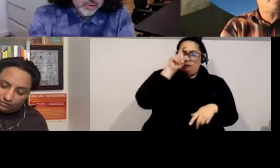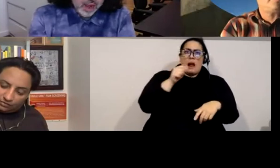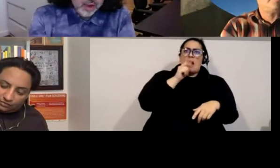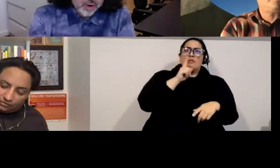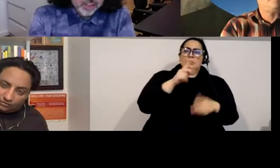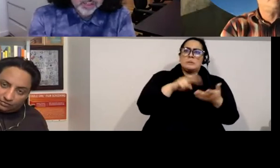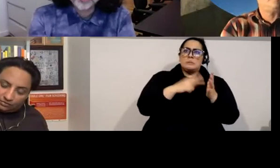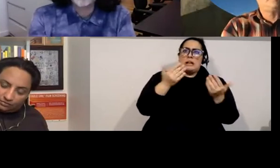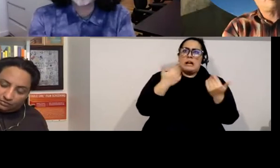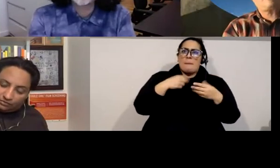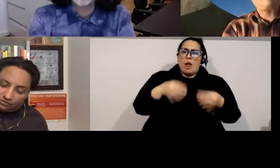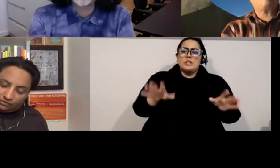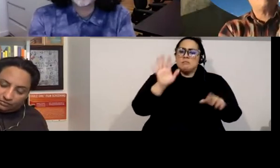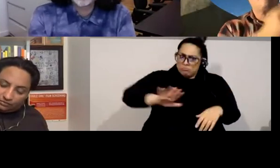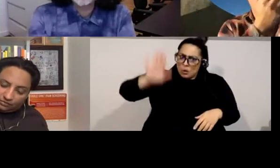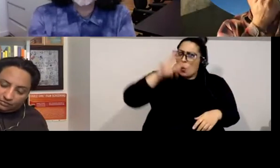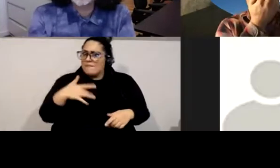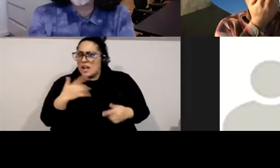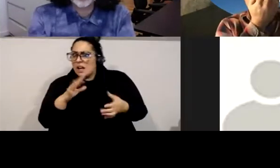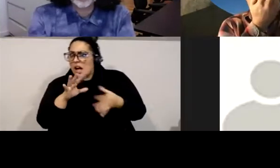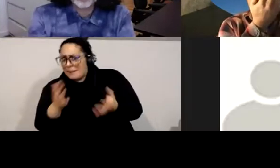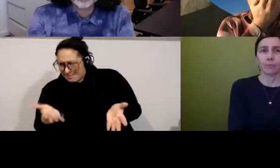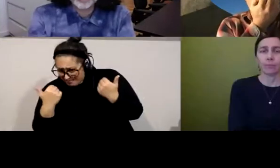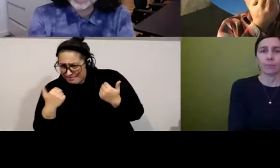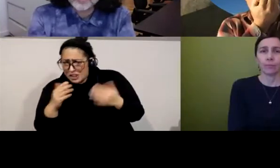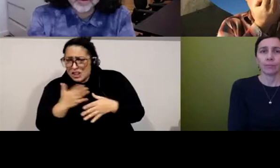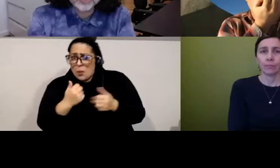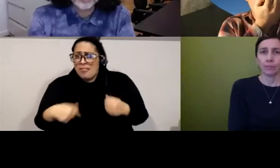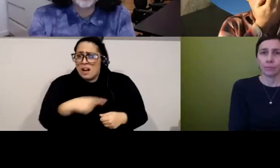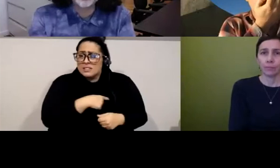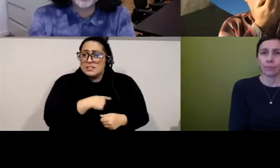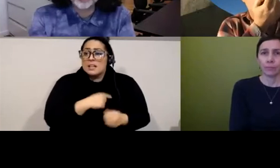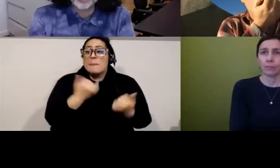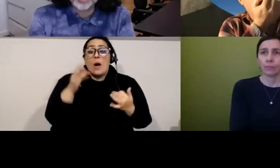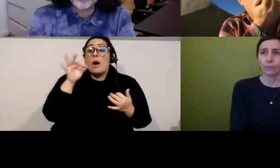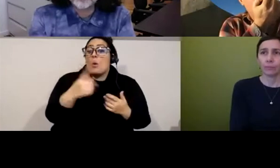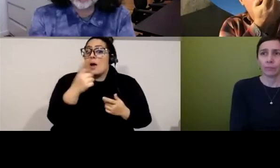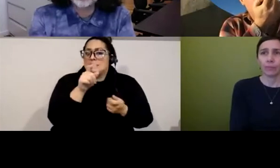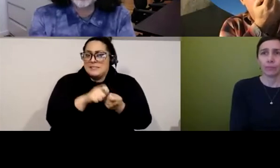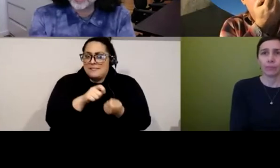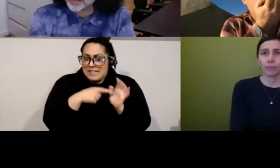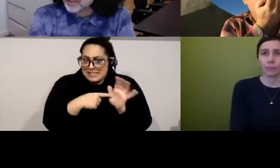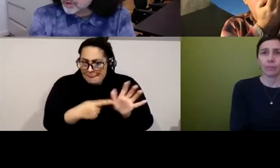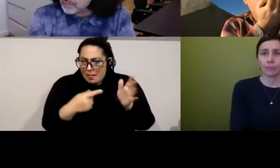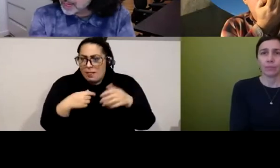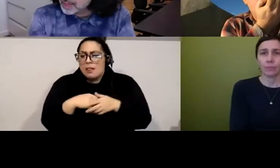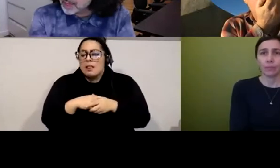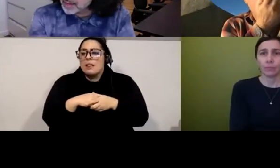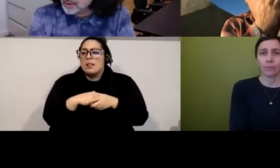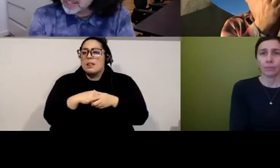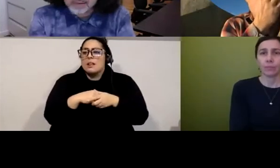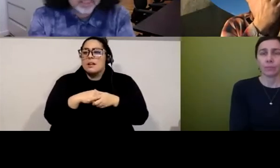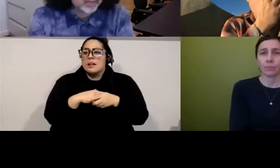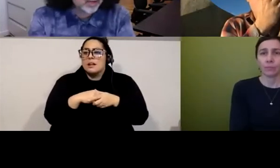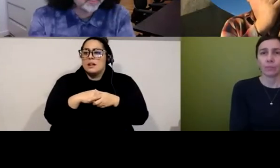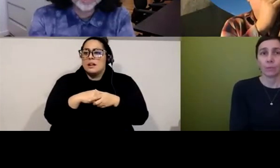So I wanted to start with one specific example that we sort of, I wanted to sort of bring in the room because I think